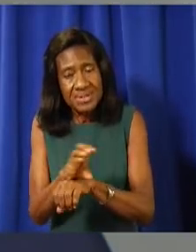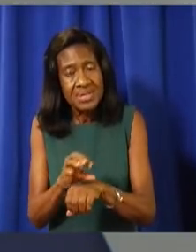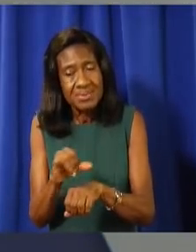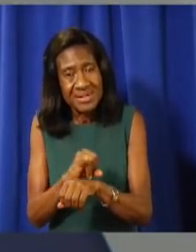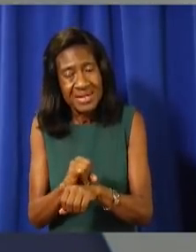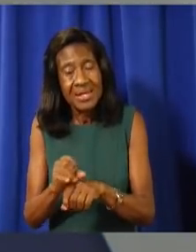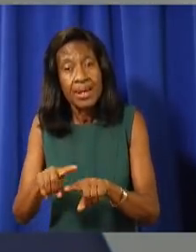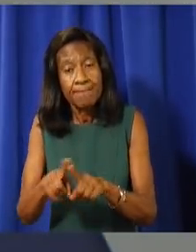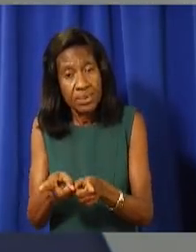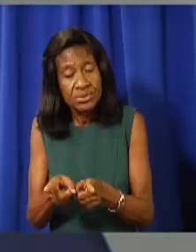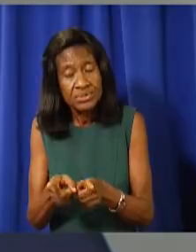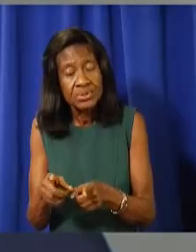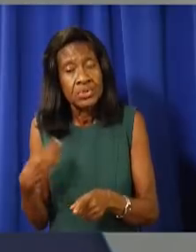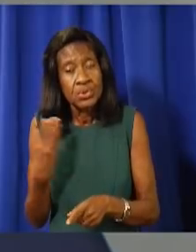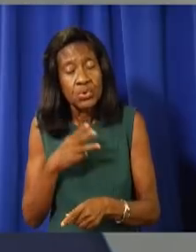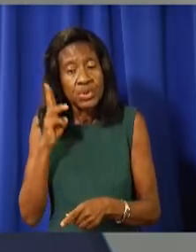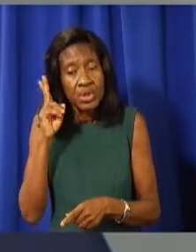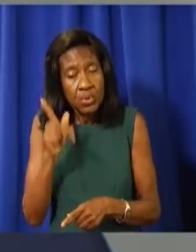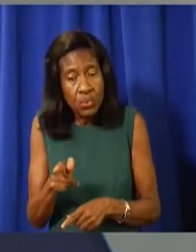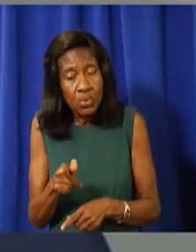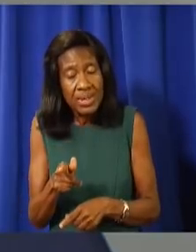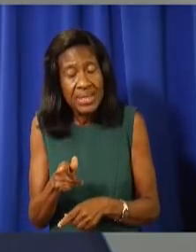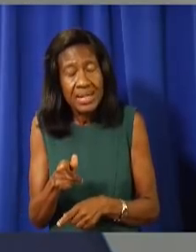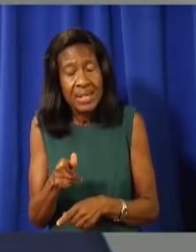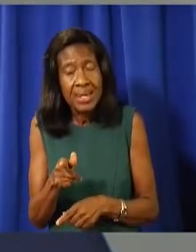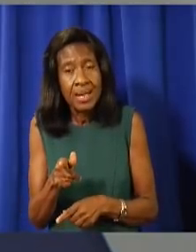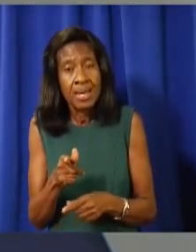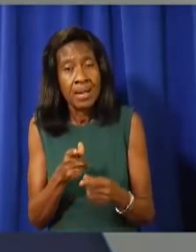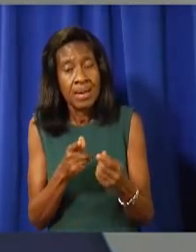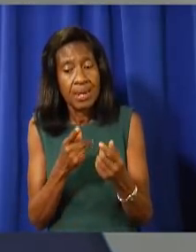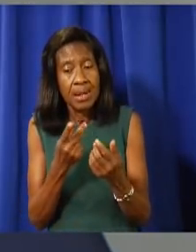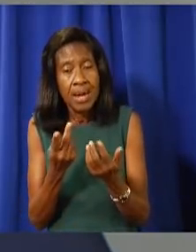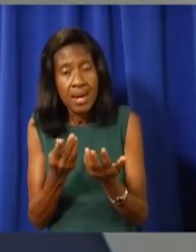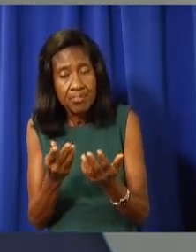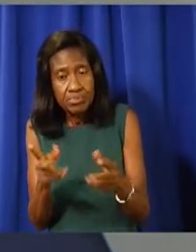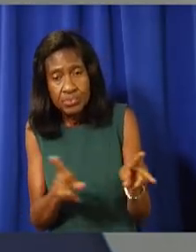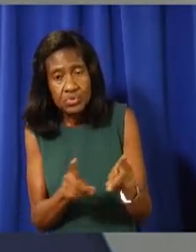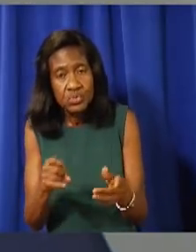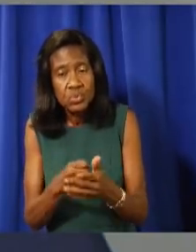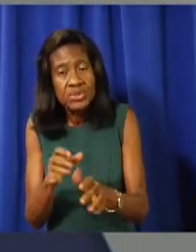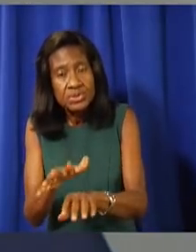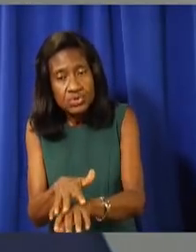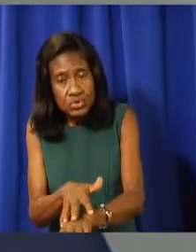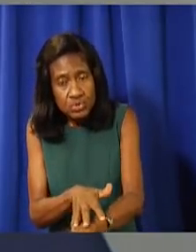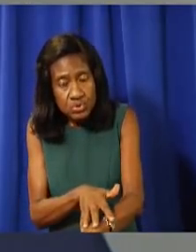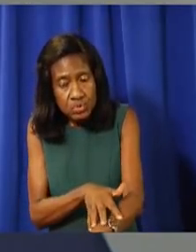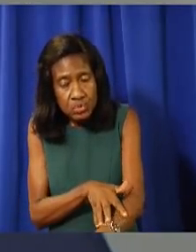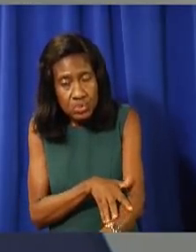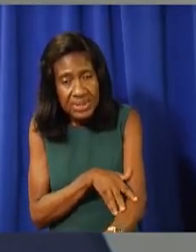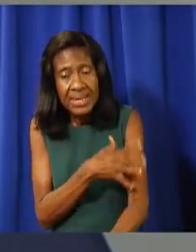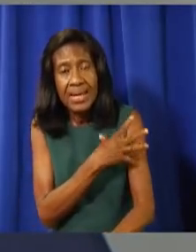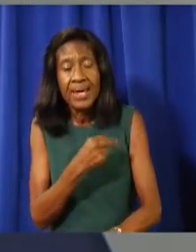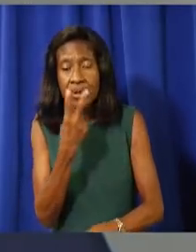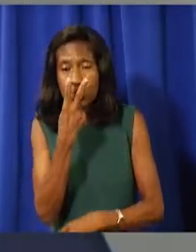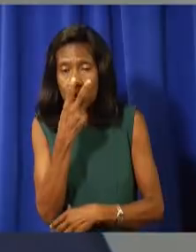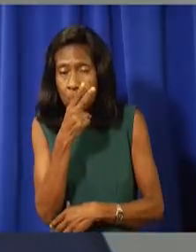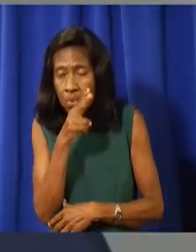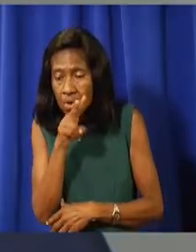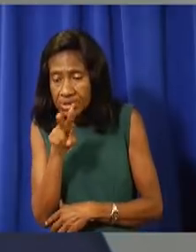it means that there is time between phases to review and analyze the variety of options and scenarios,